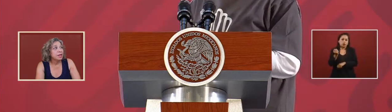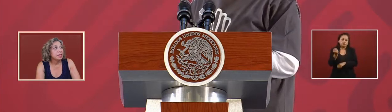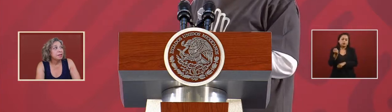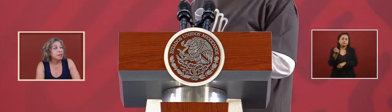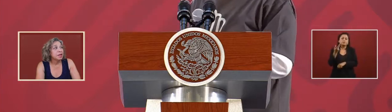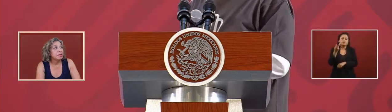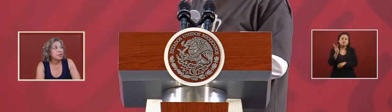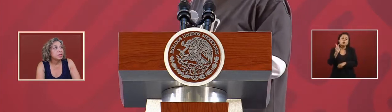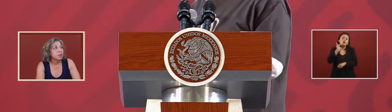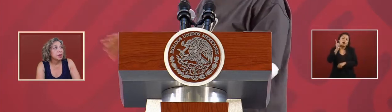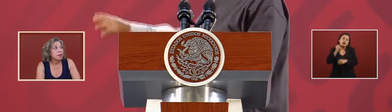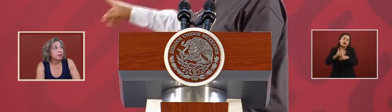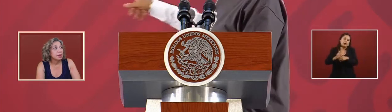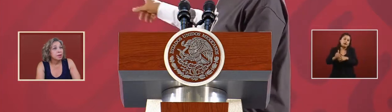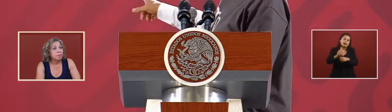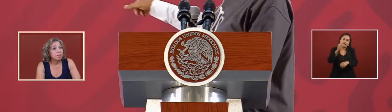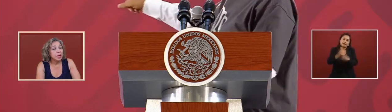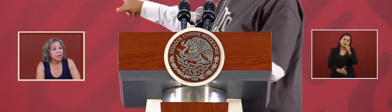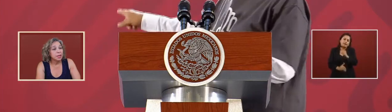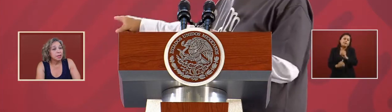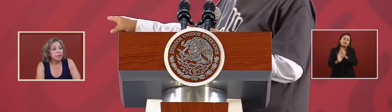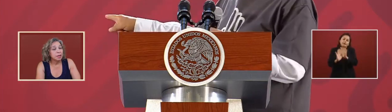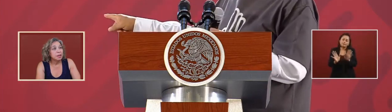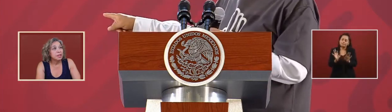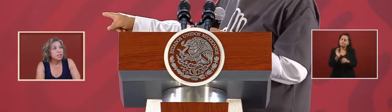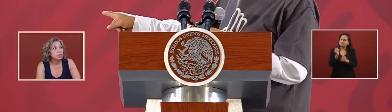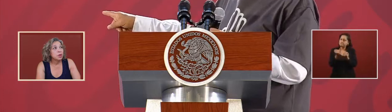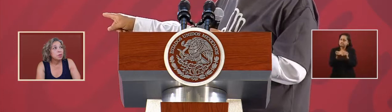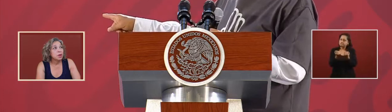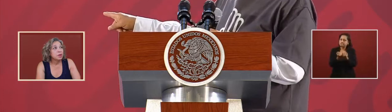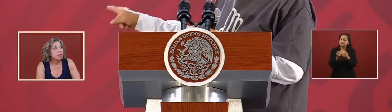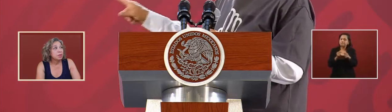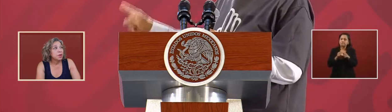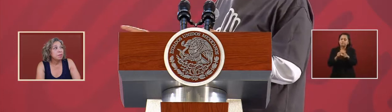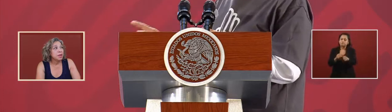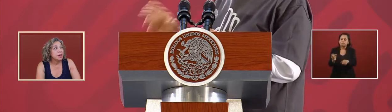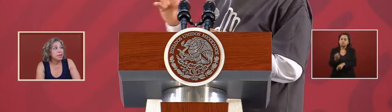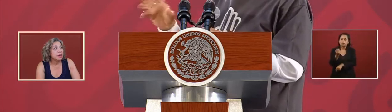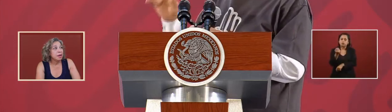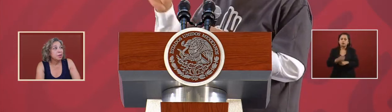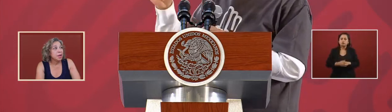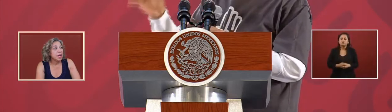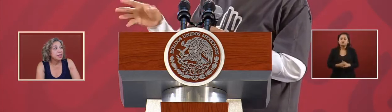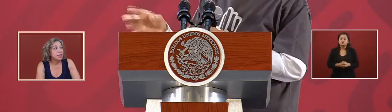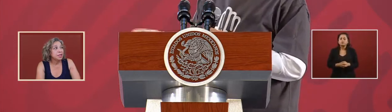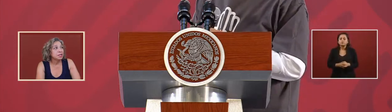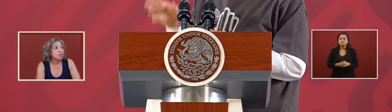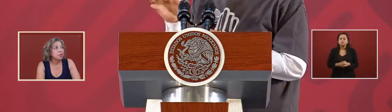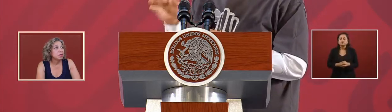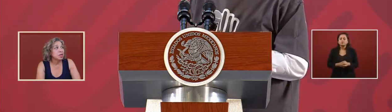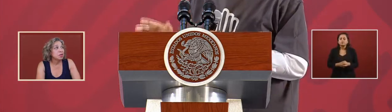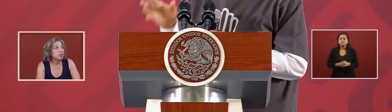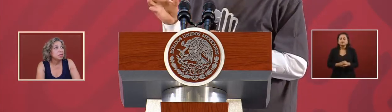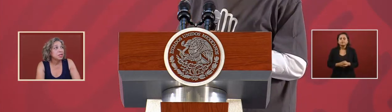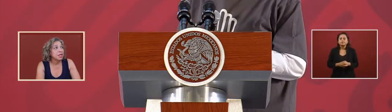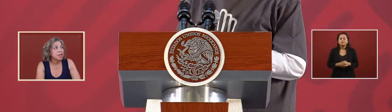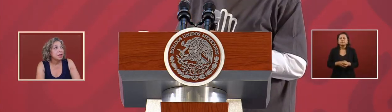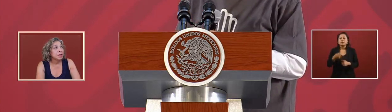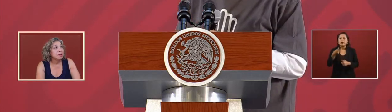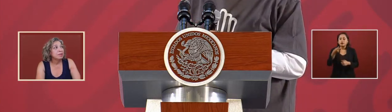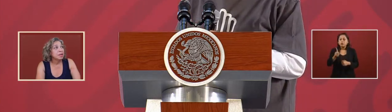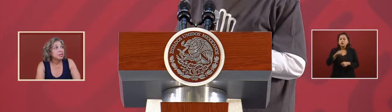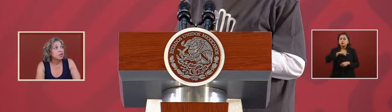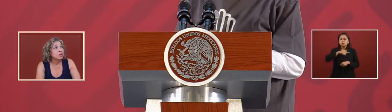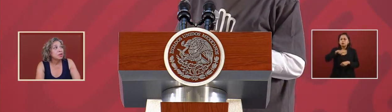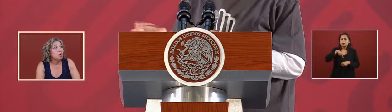end the year this way this we had done so you could see